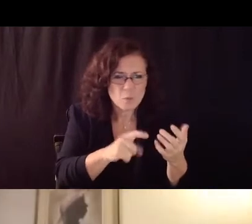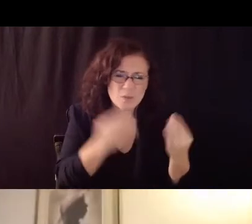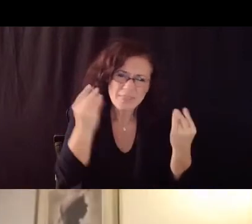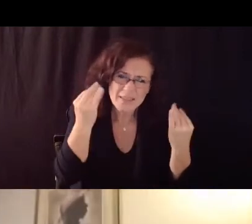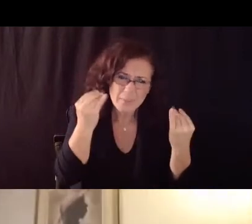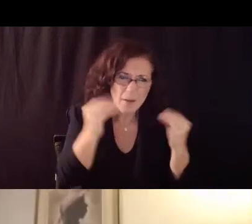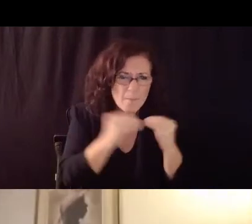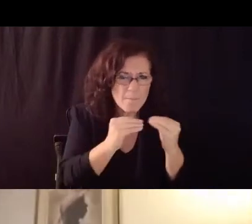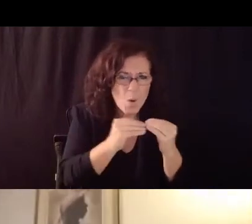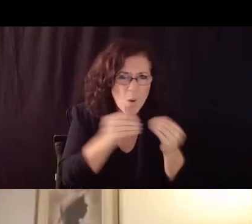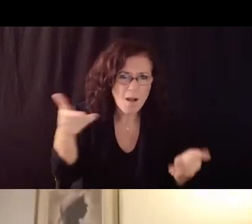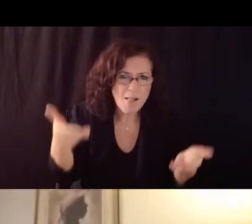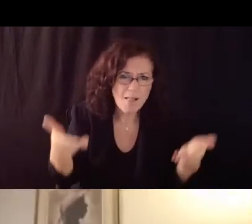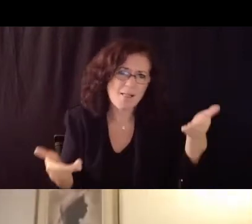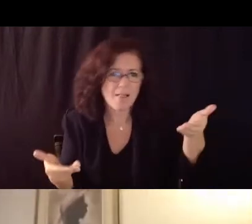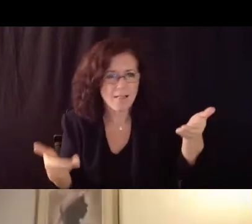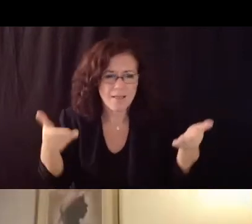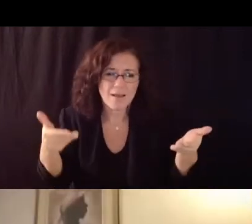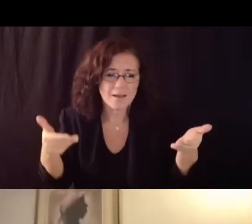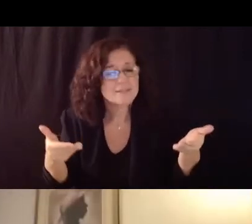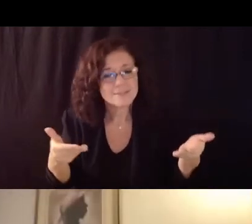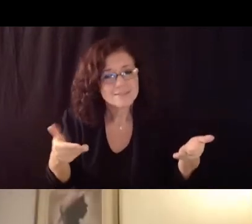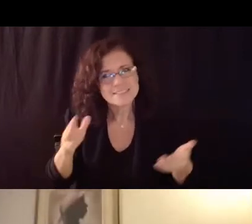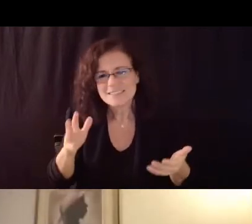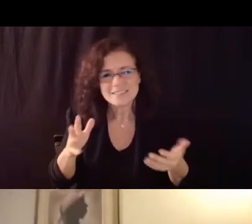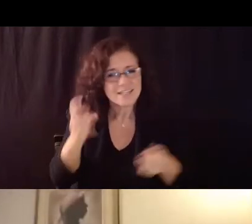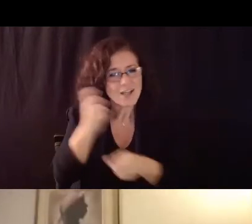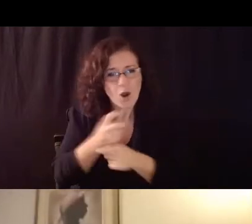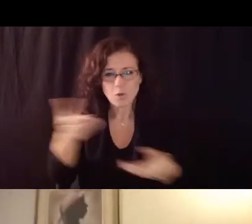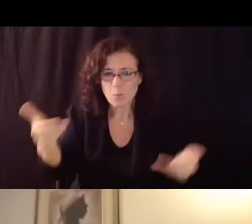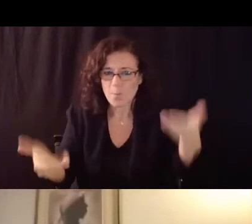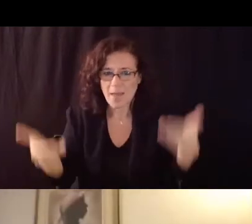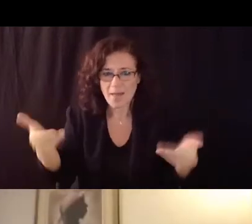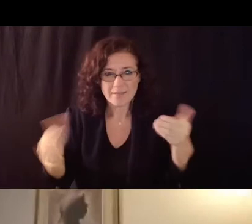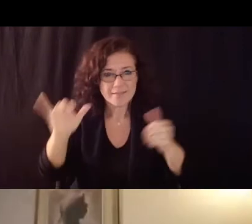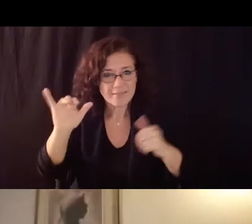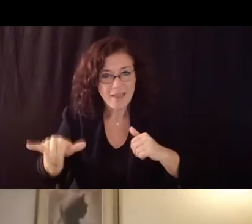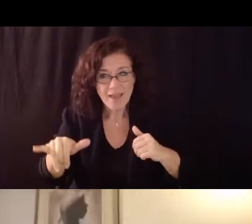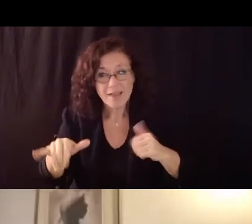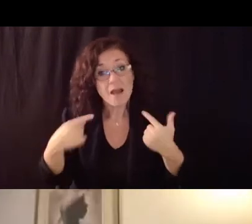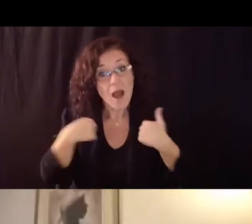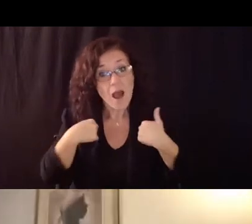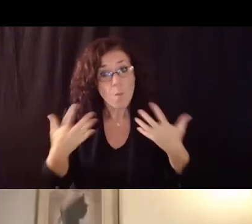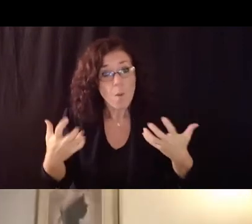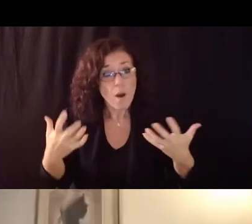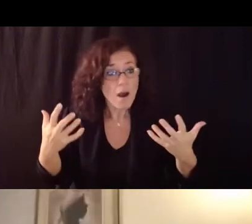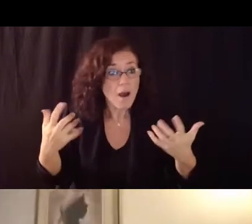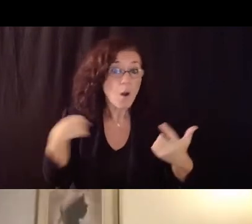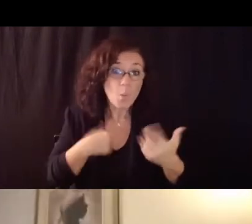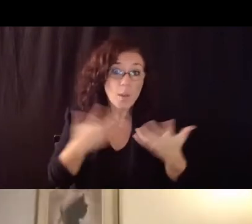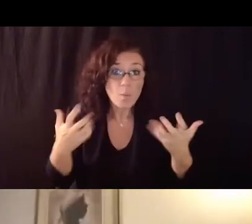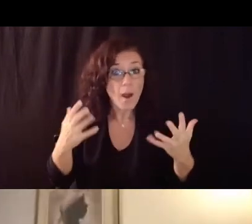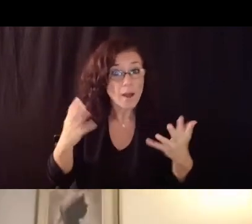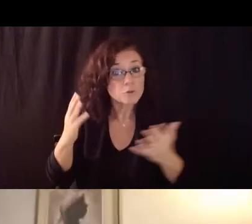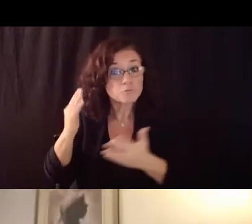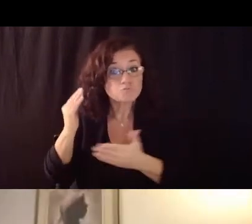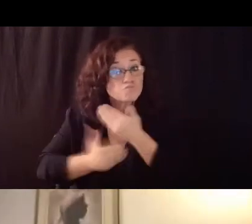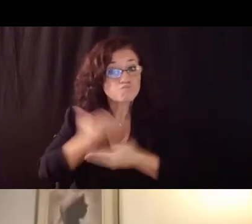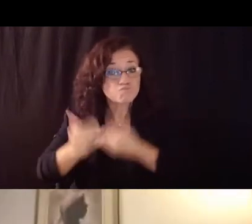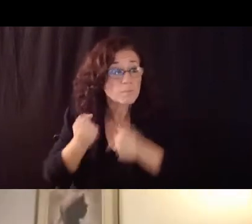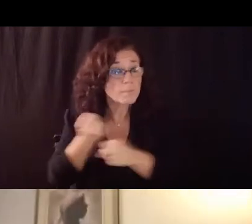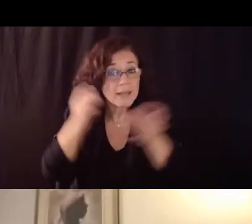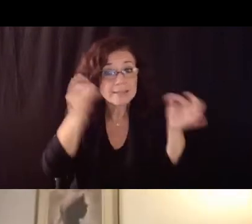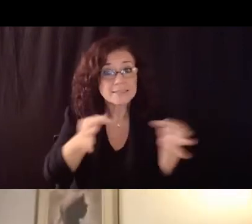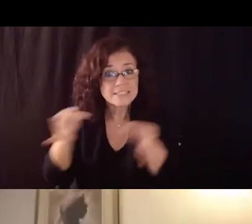of being extremely agile but also understanding that people need to be brought along and the extreme